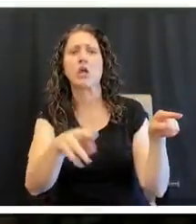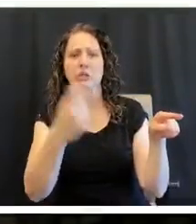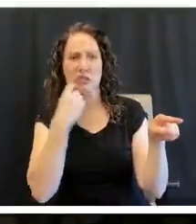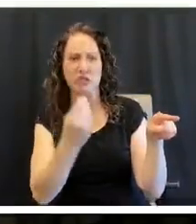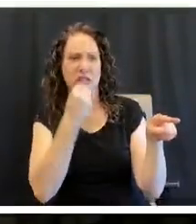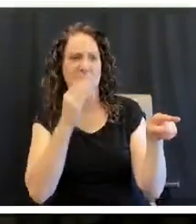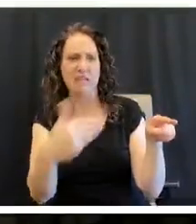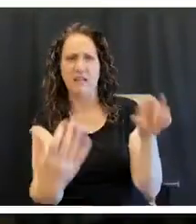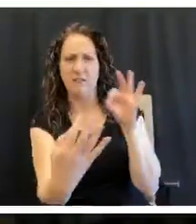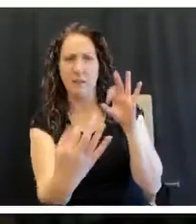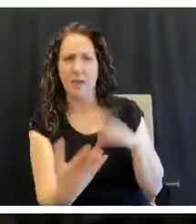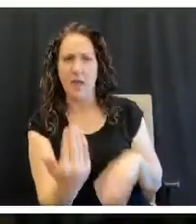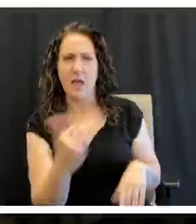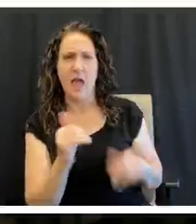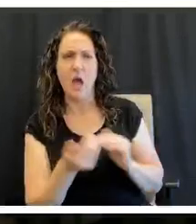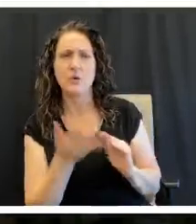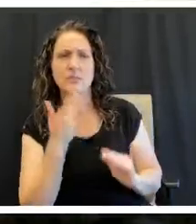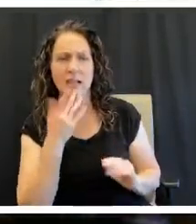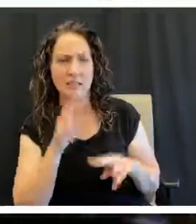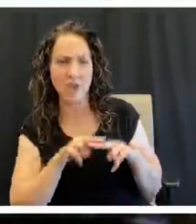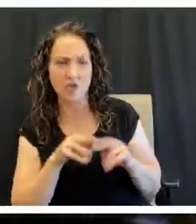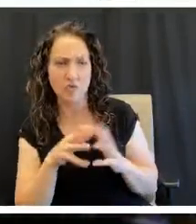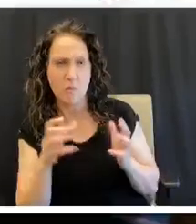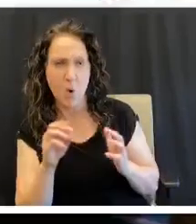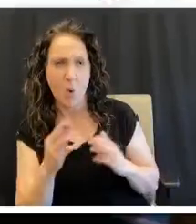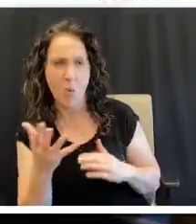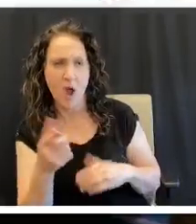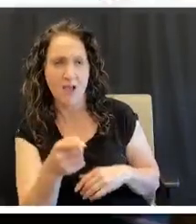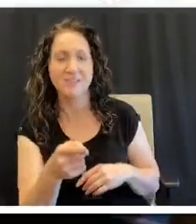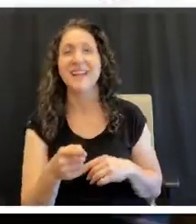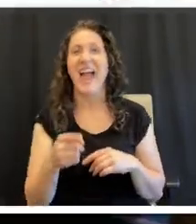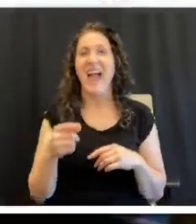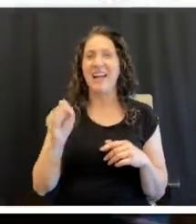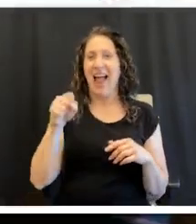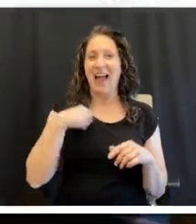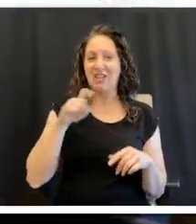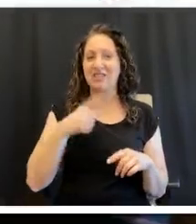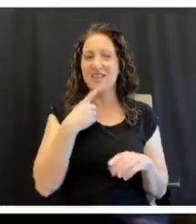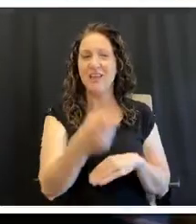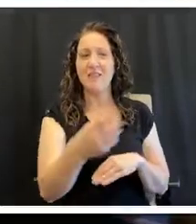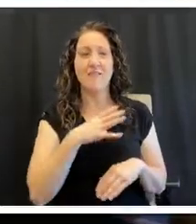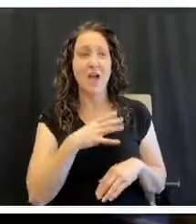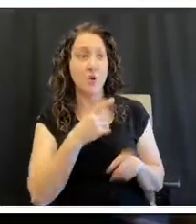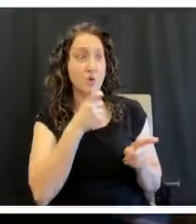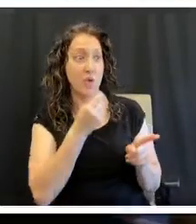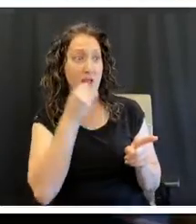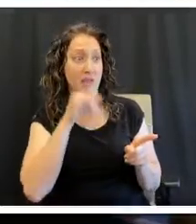may have to give a report on what the people said that ate it. Oh, that's good.